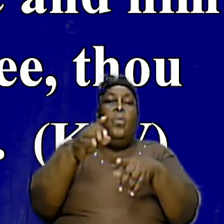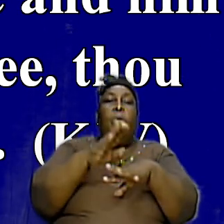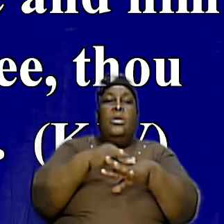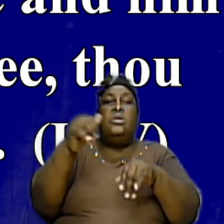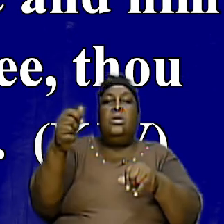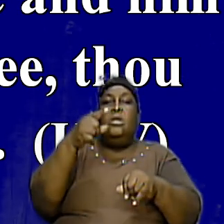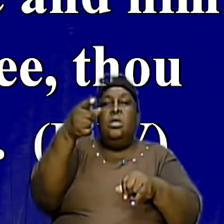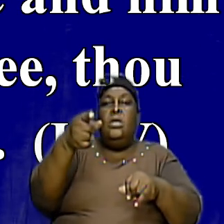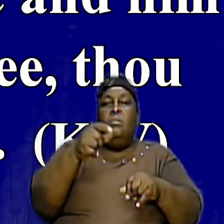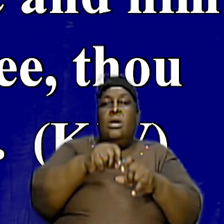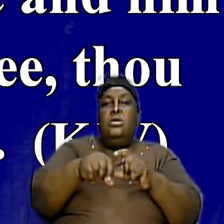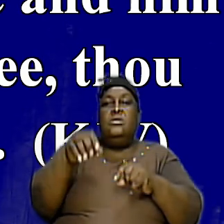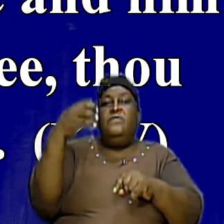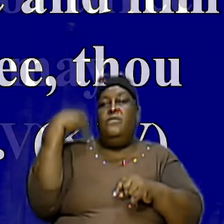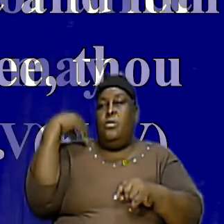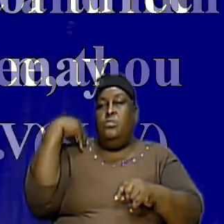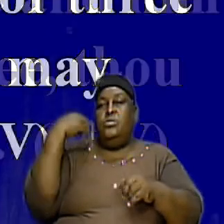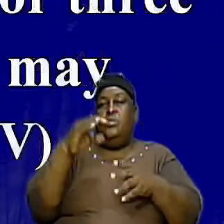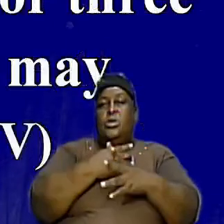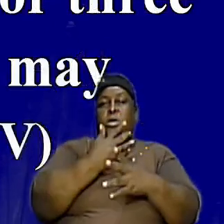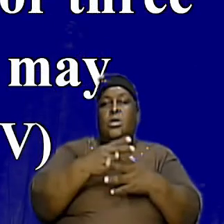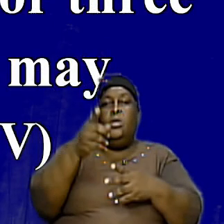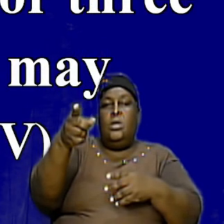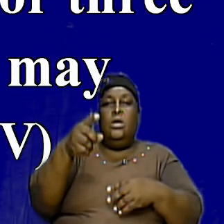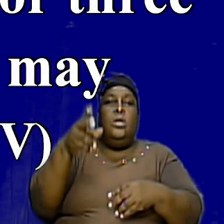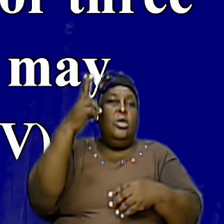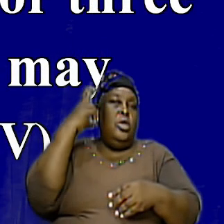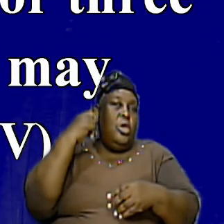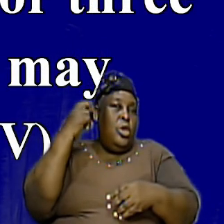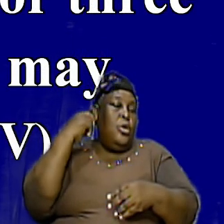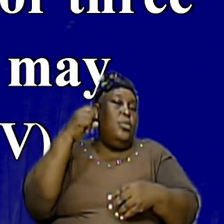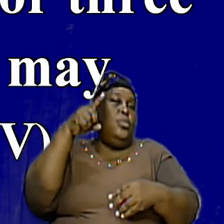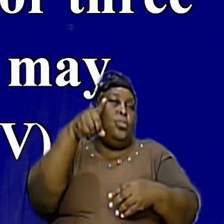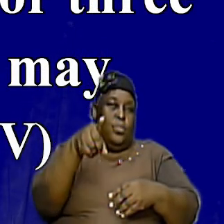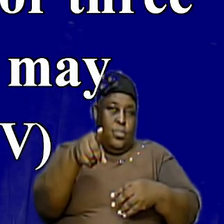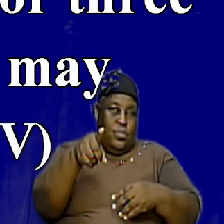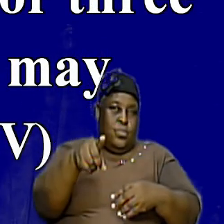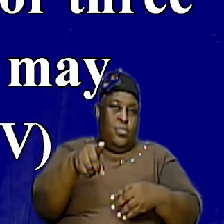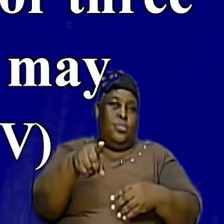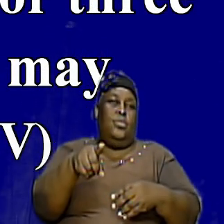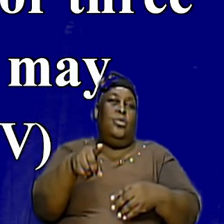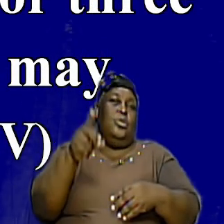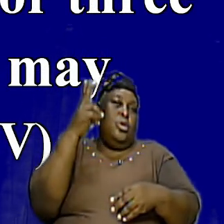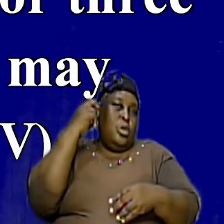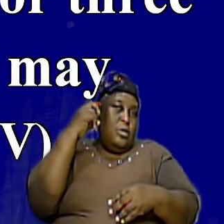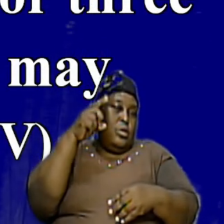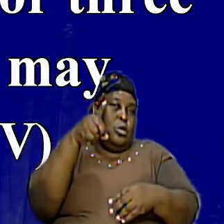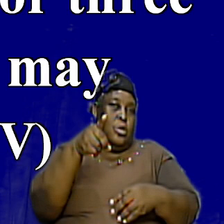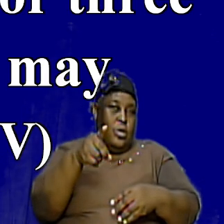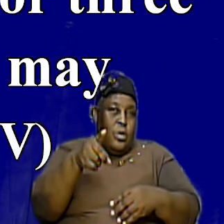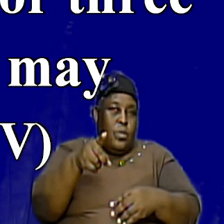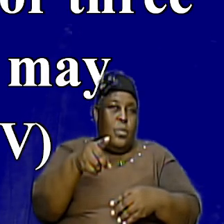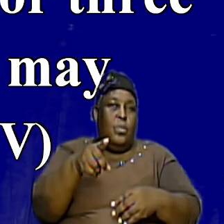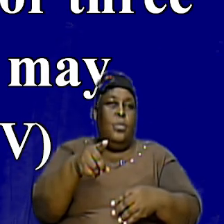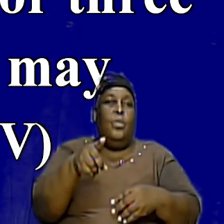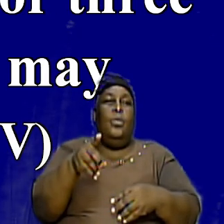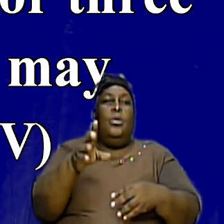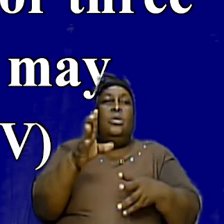And Him Alone If He Shall Hear The If He Shall Hear The Right